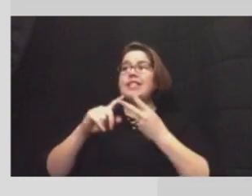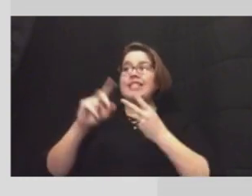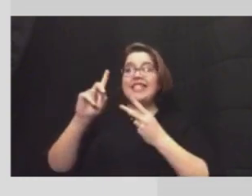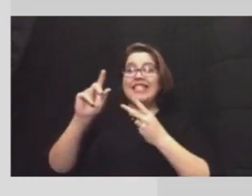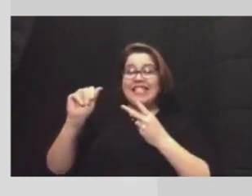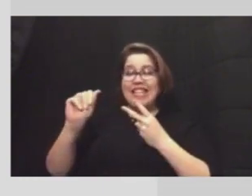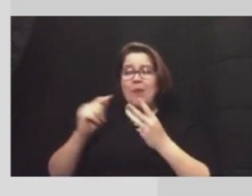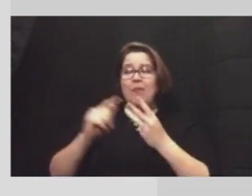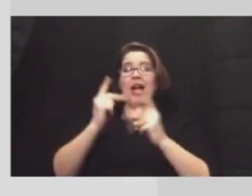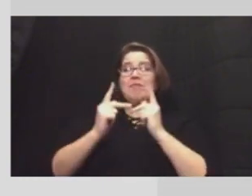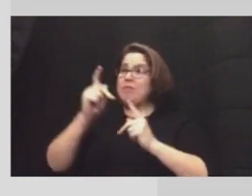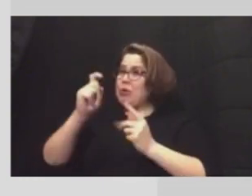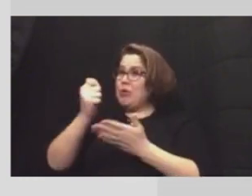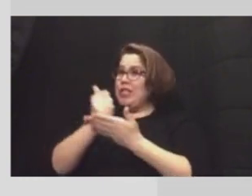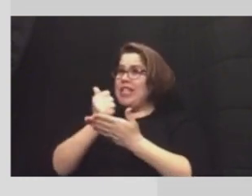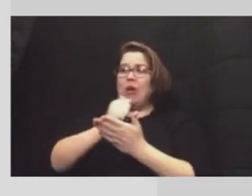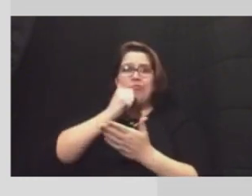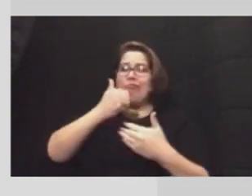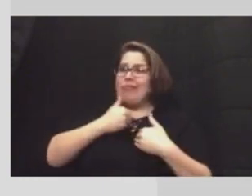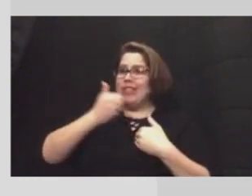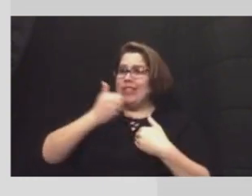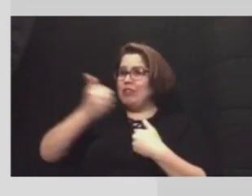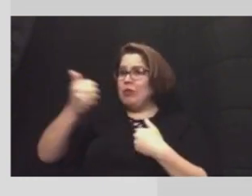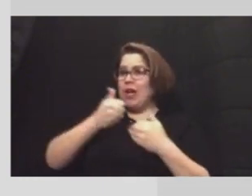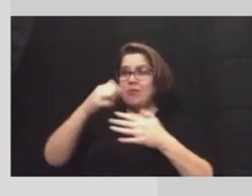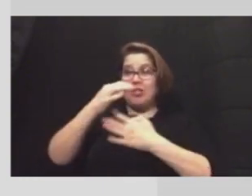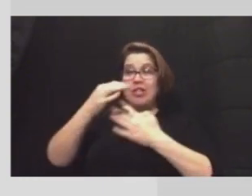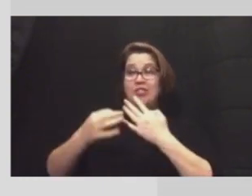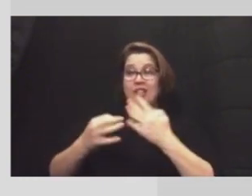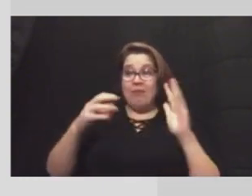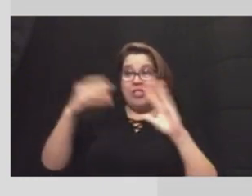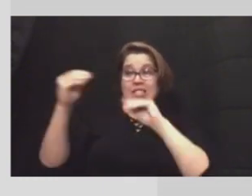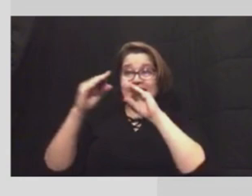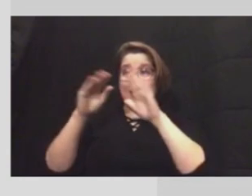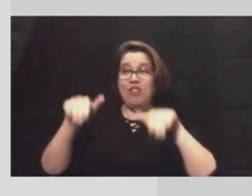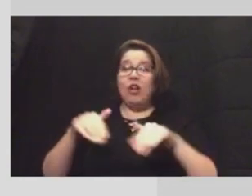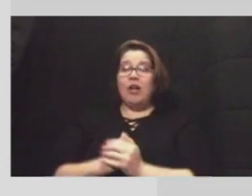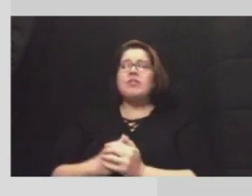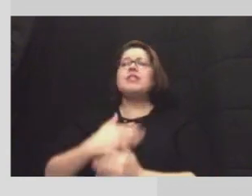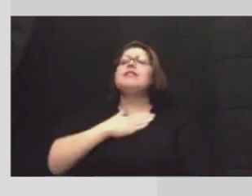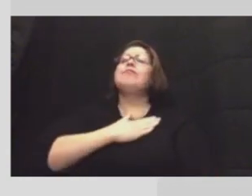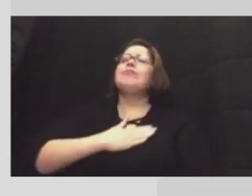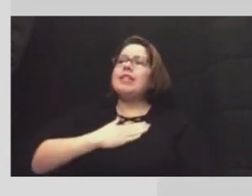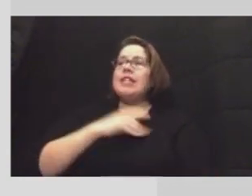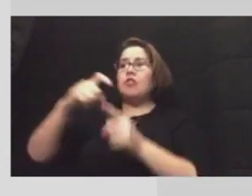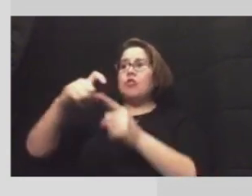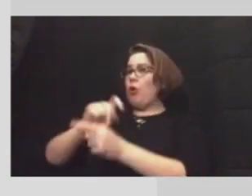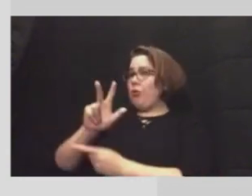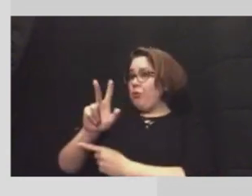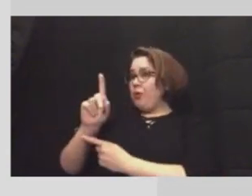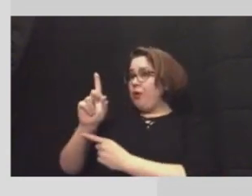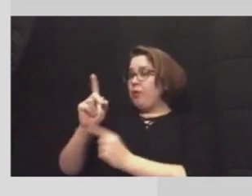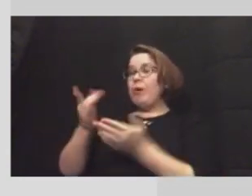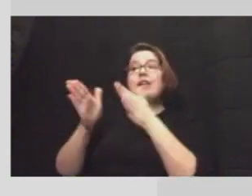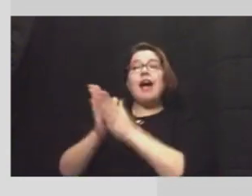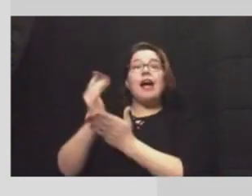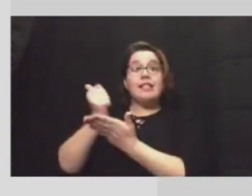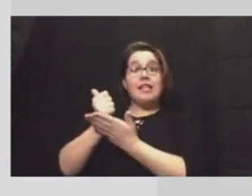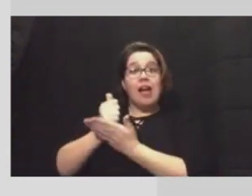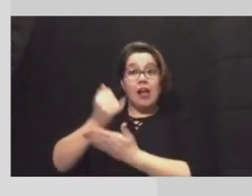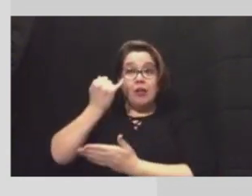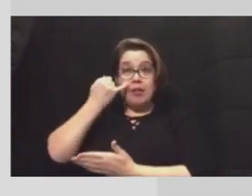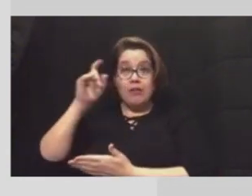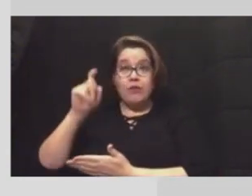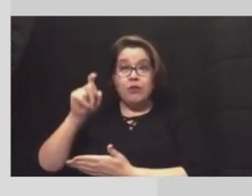vulnerable residents who lack transportation options to leave their homes. Please call 311 to request assistance if it's needed.